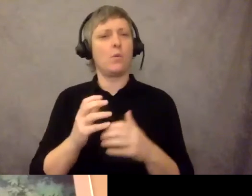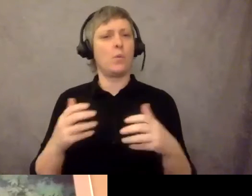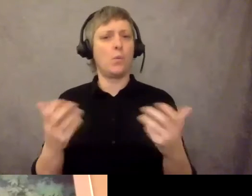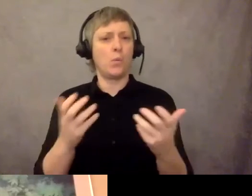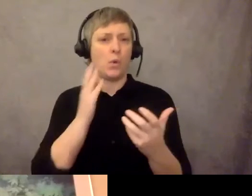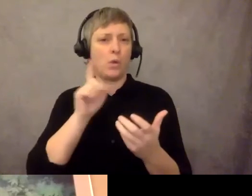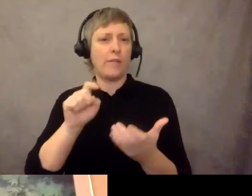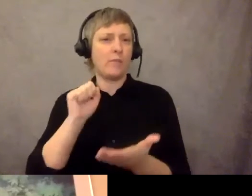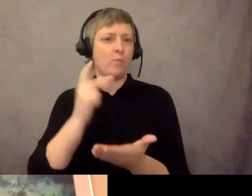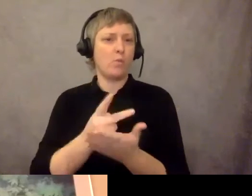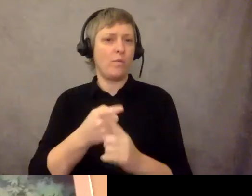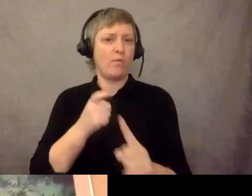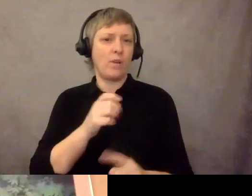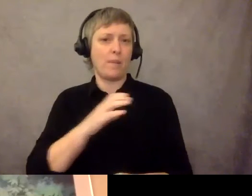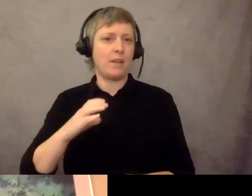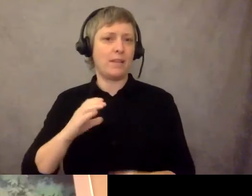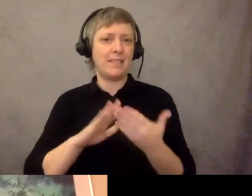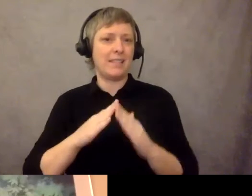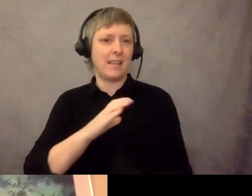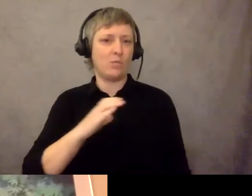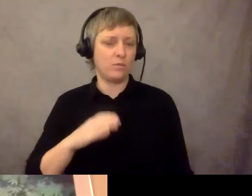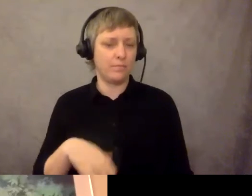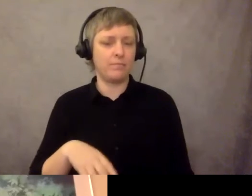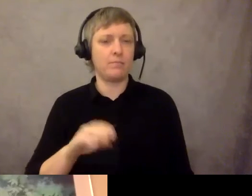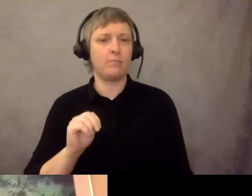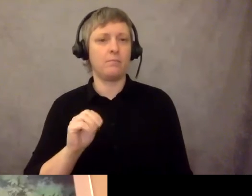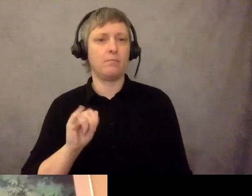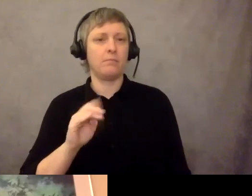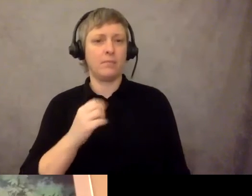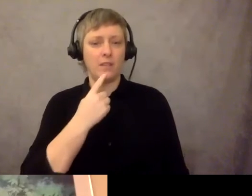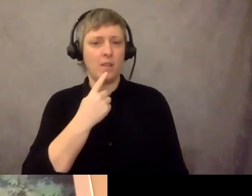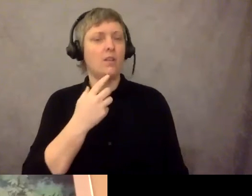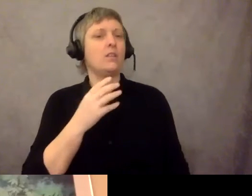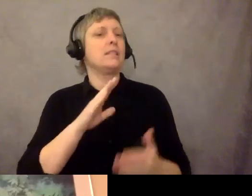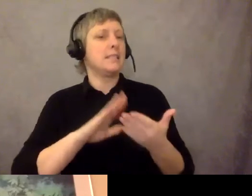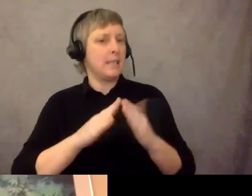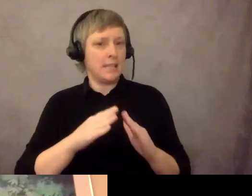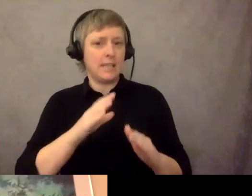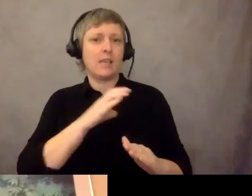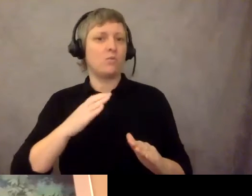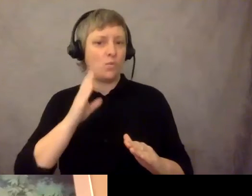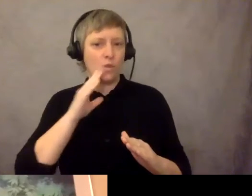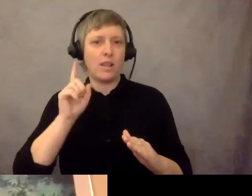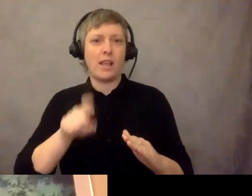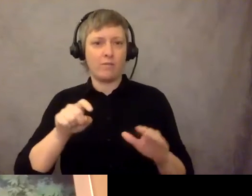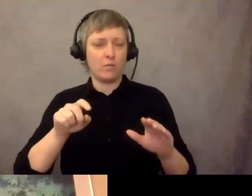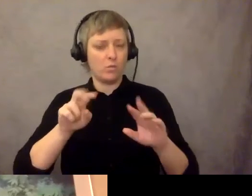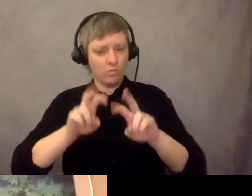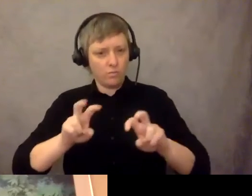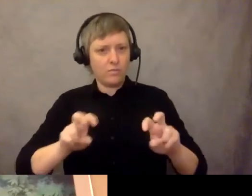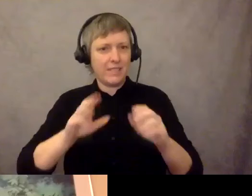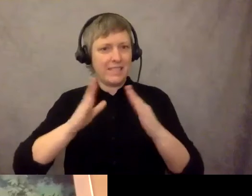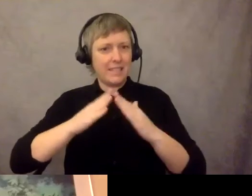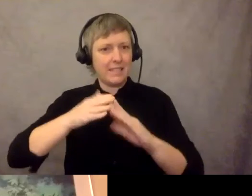The city council will need to look at the city's own voting rules about